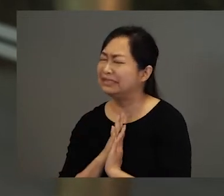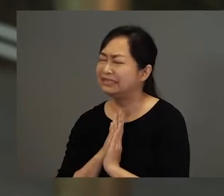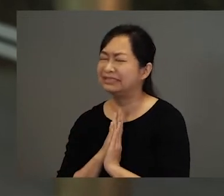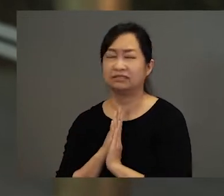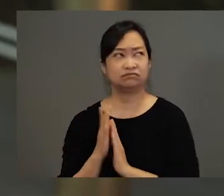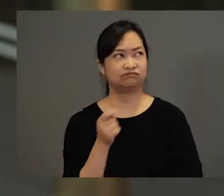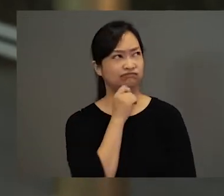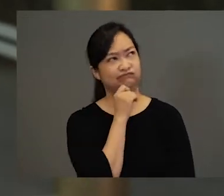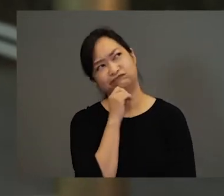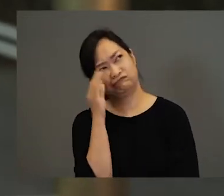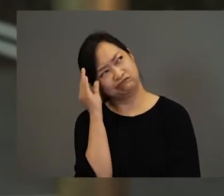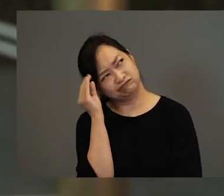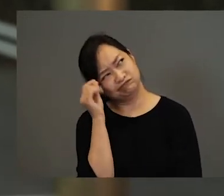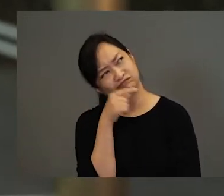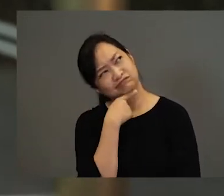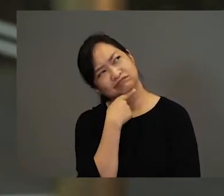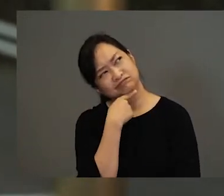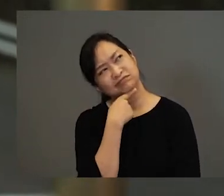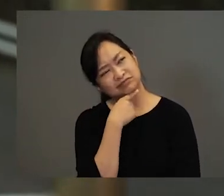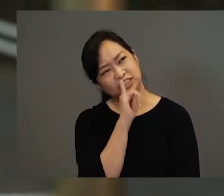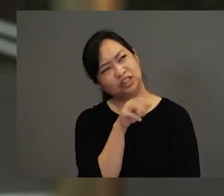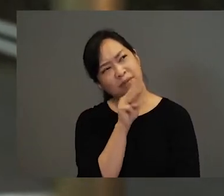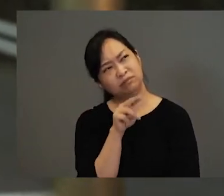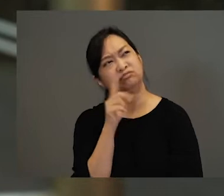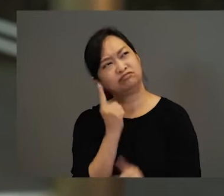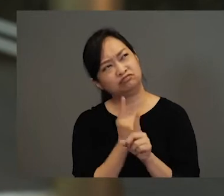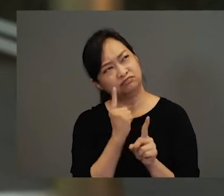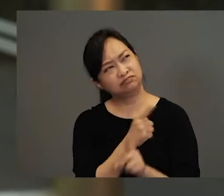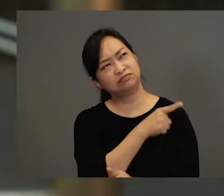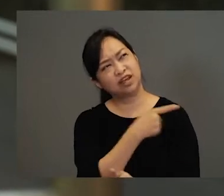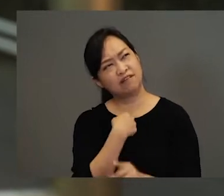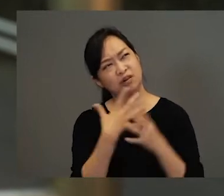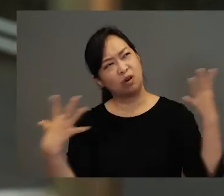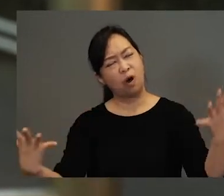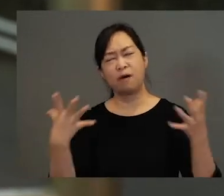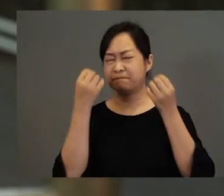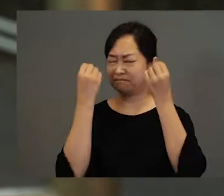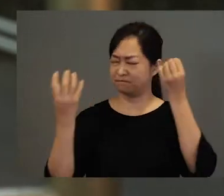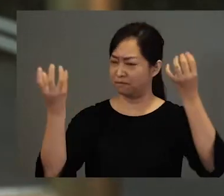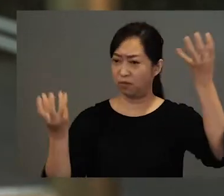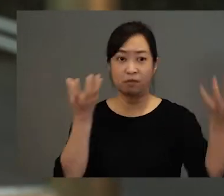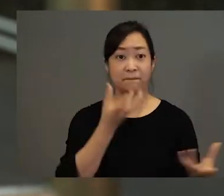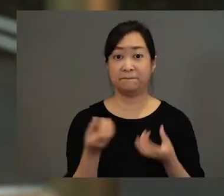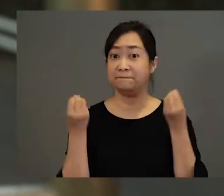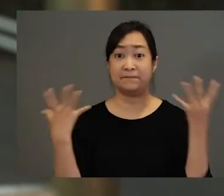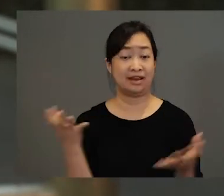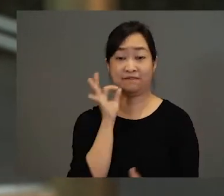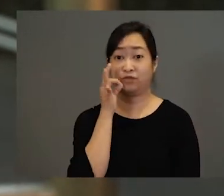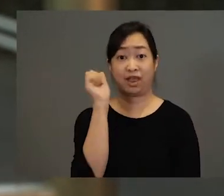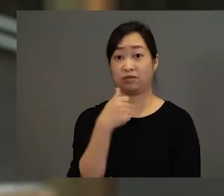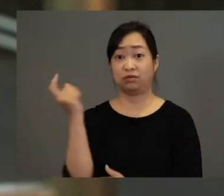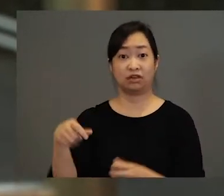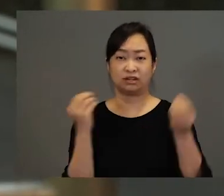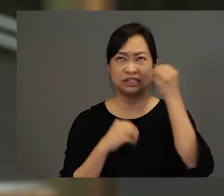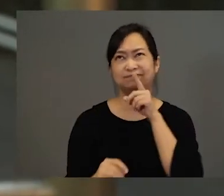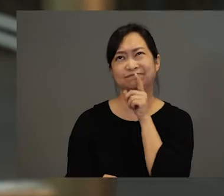down. Hmm. The jambu tree was right. The jambu tree had lots and lots of sweet fruit for